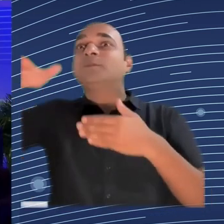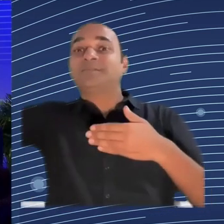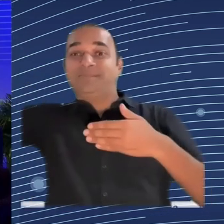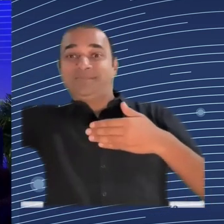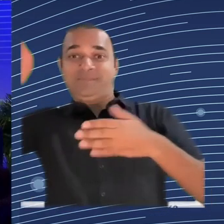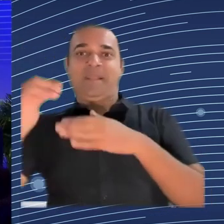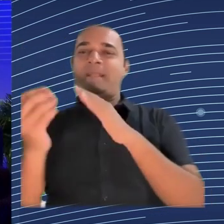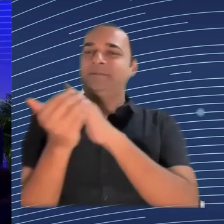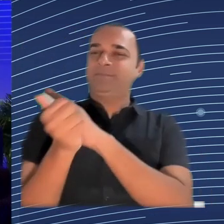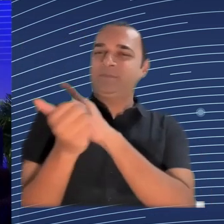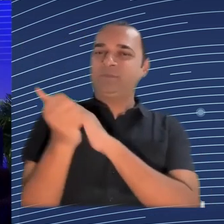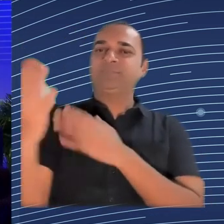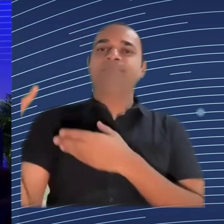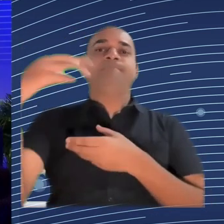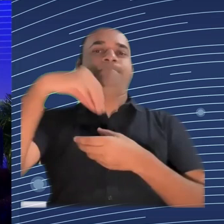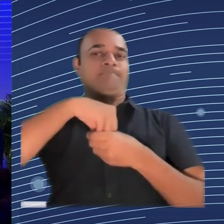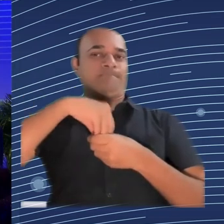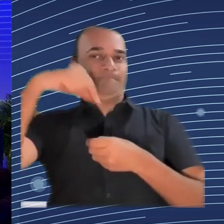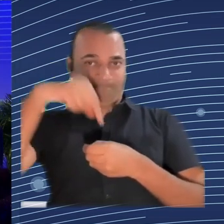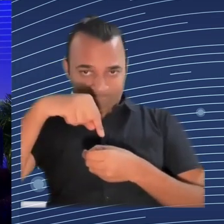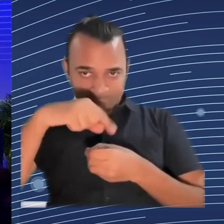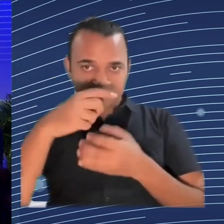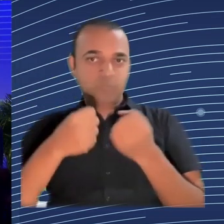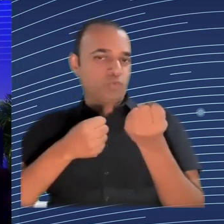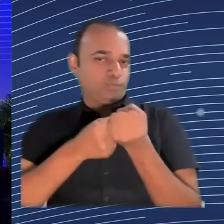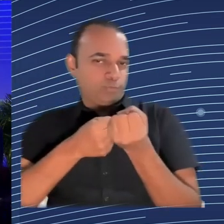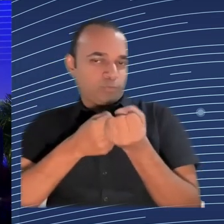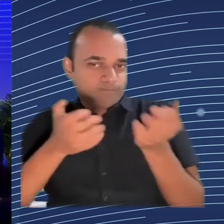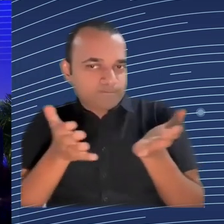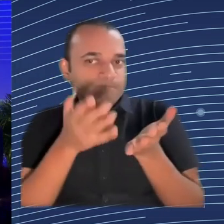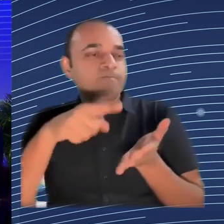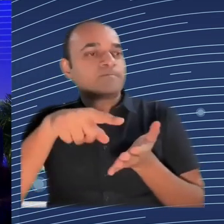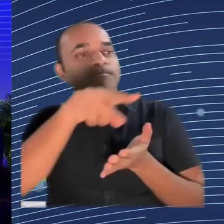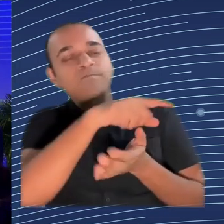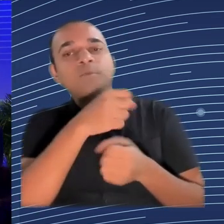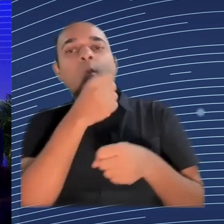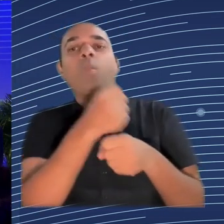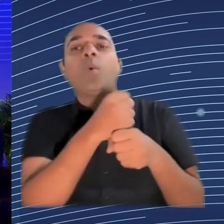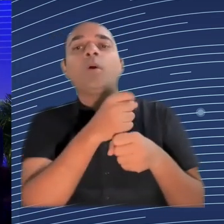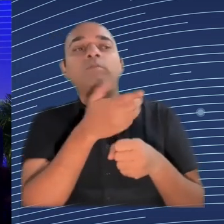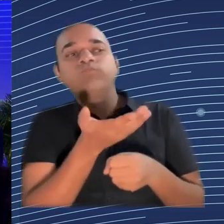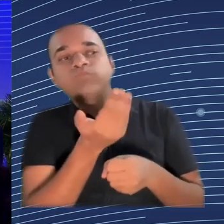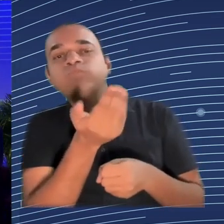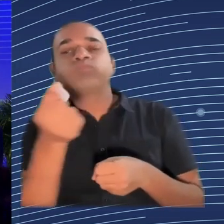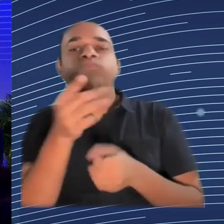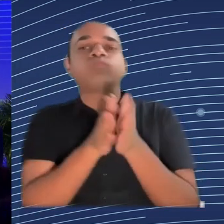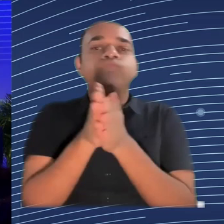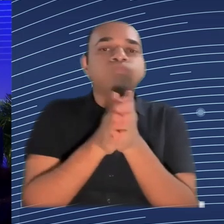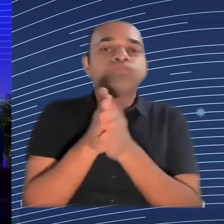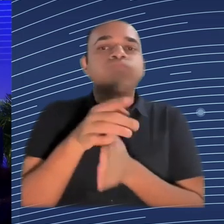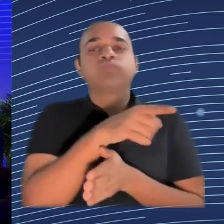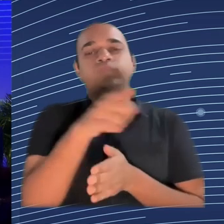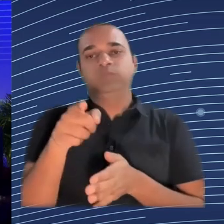Maybe I'll just echo this last point that was made, because I hear this question quite often. How can people be a part of co-design